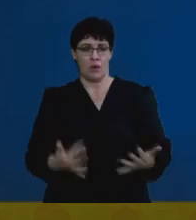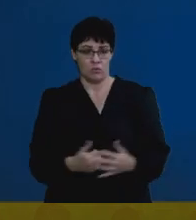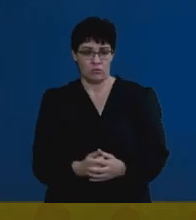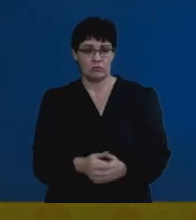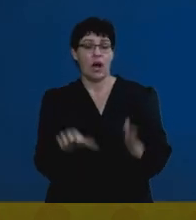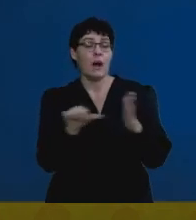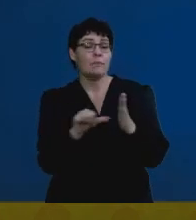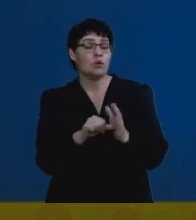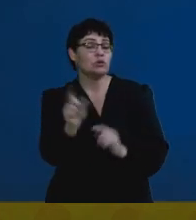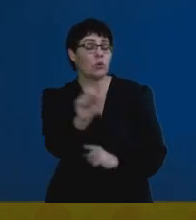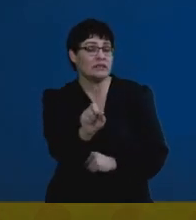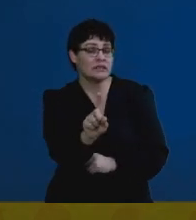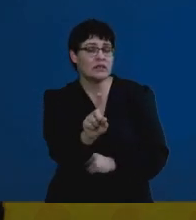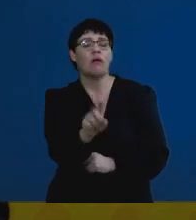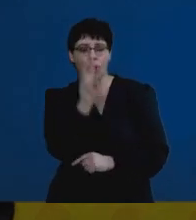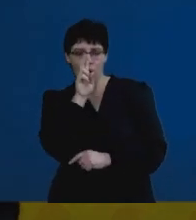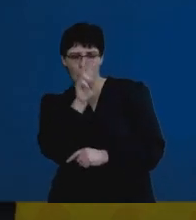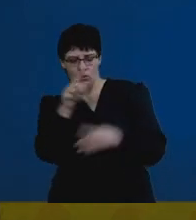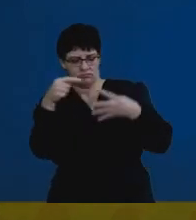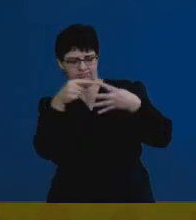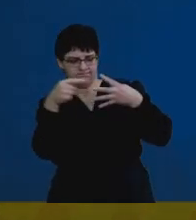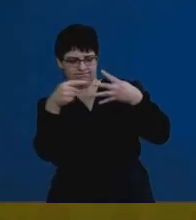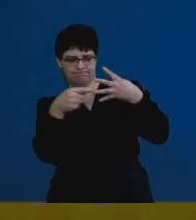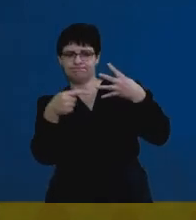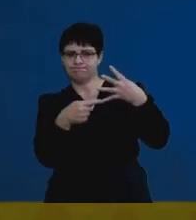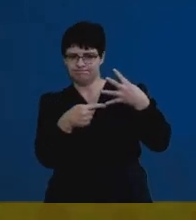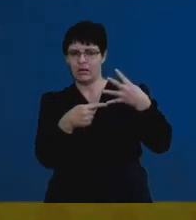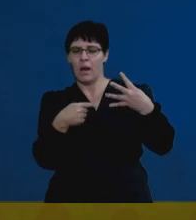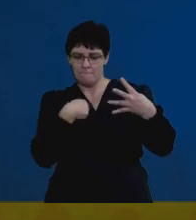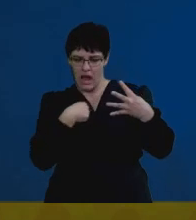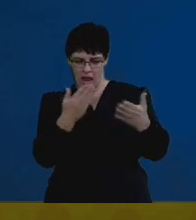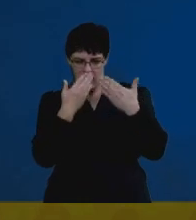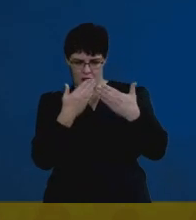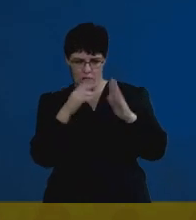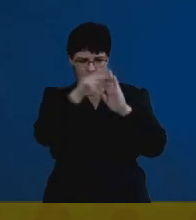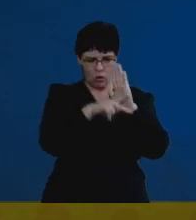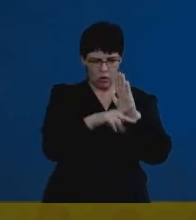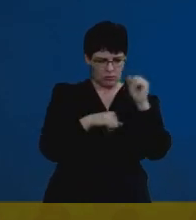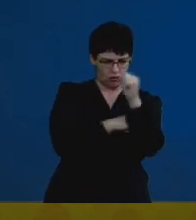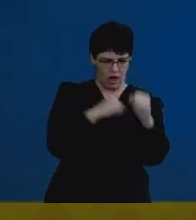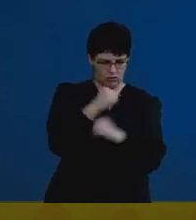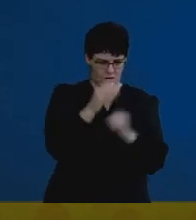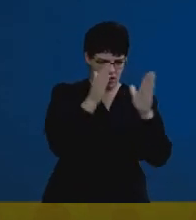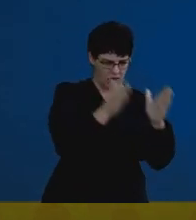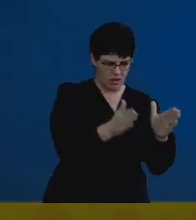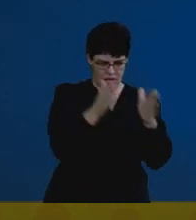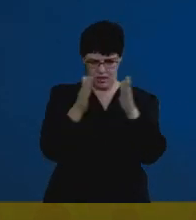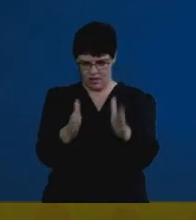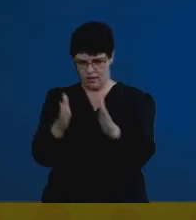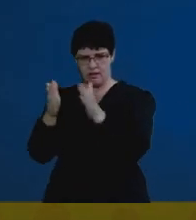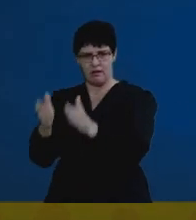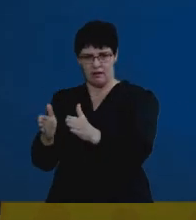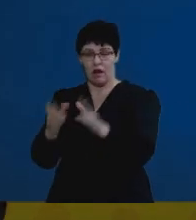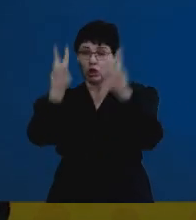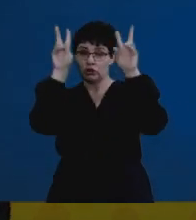important is that you look at these sections, and you structure your learning program so that you spend the emphasis on these